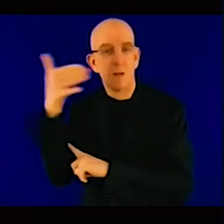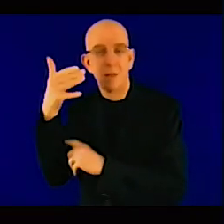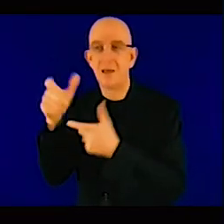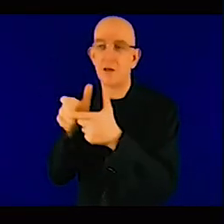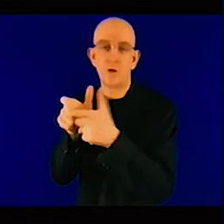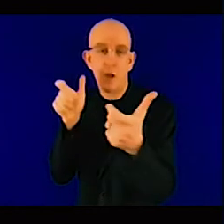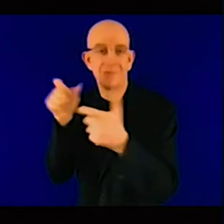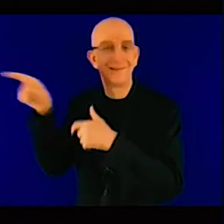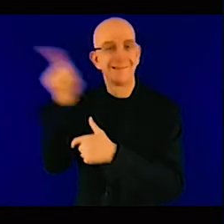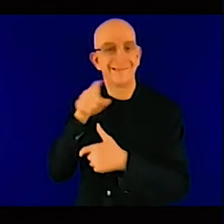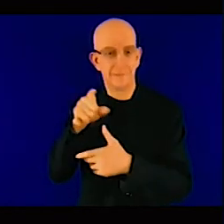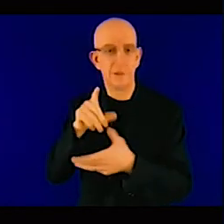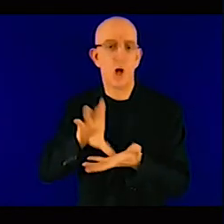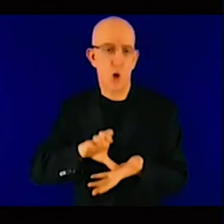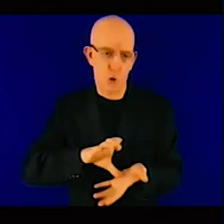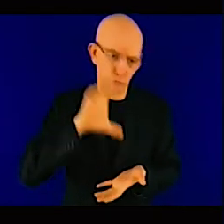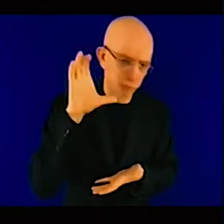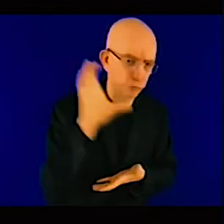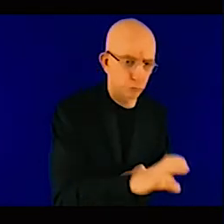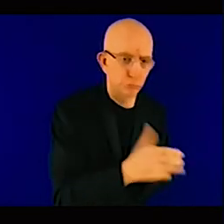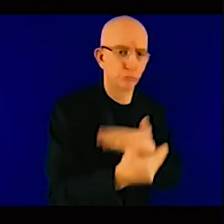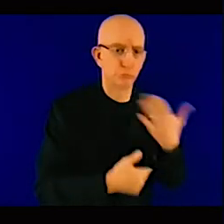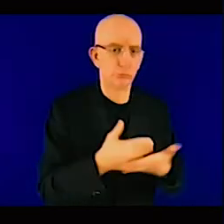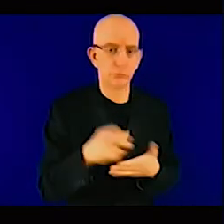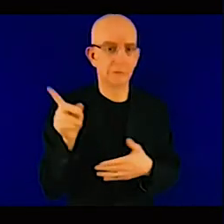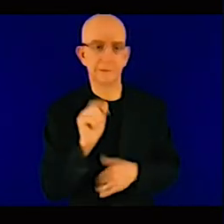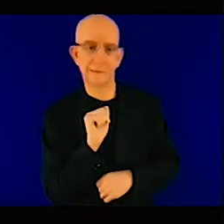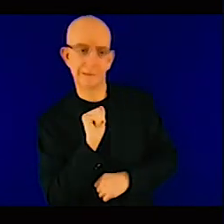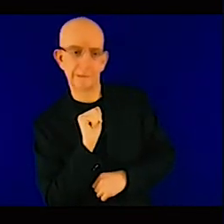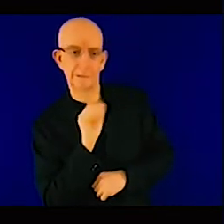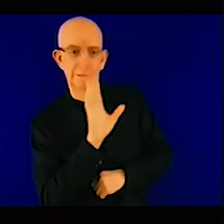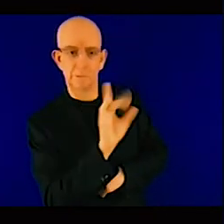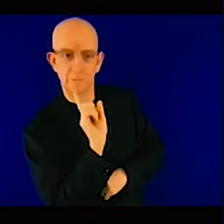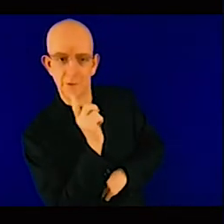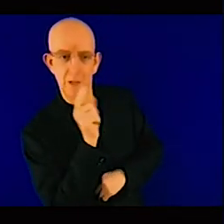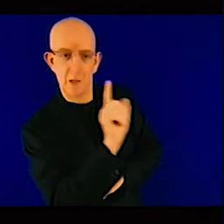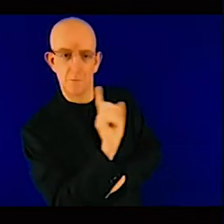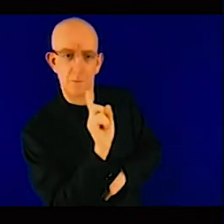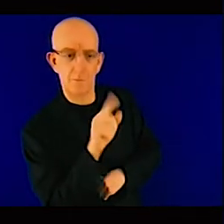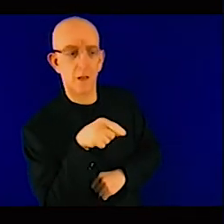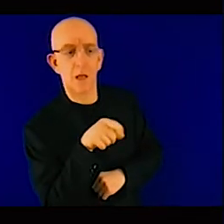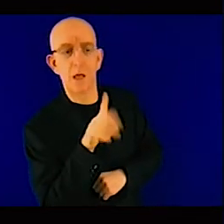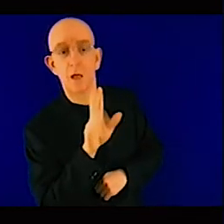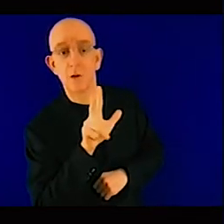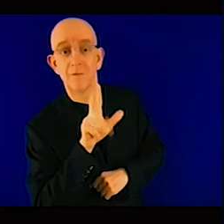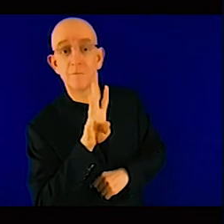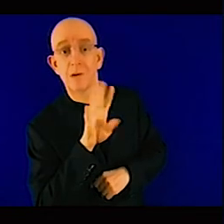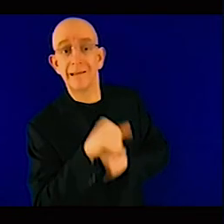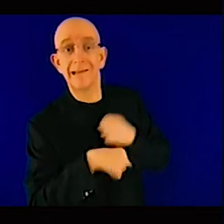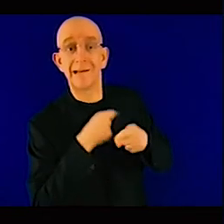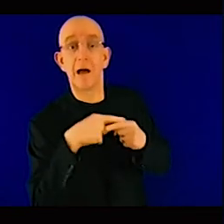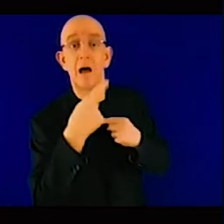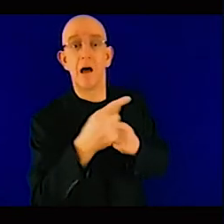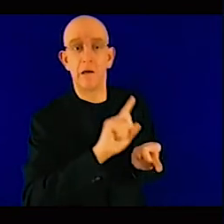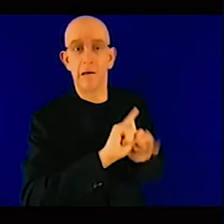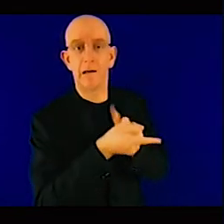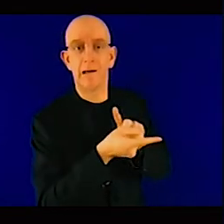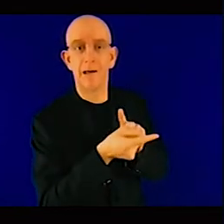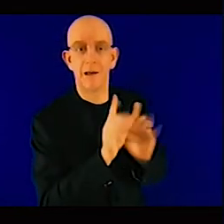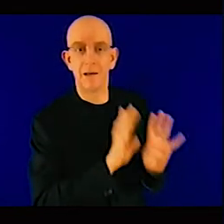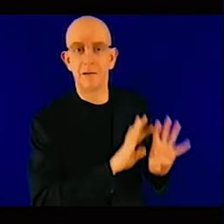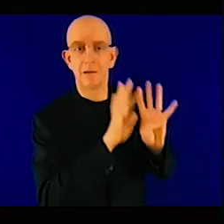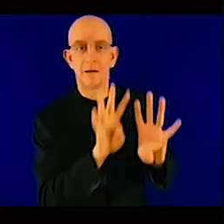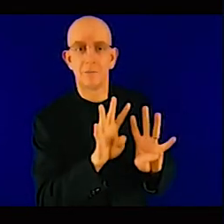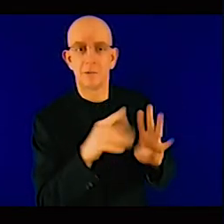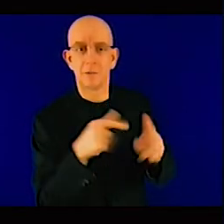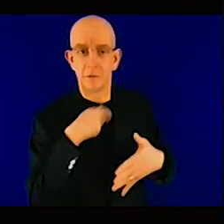that it's not what's going to cure the deficit in power it's not at the end of the day you know renewables is